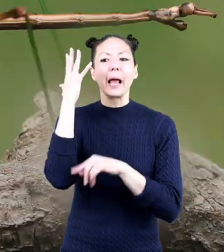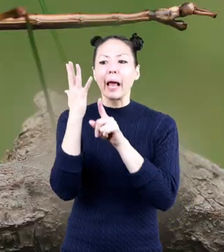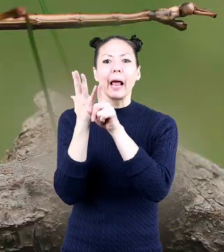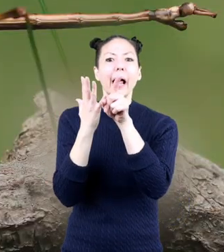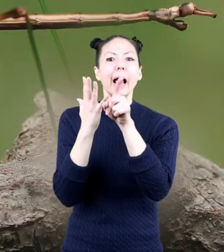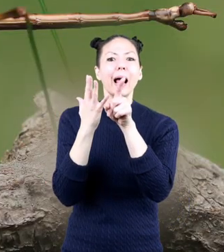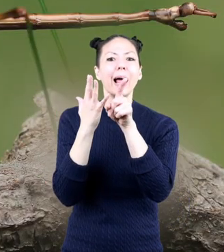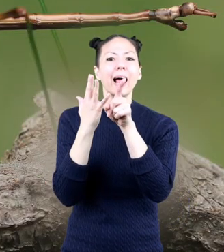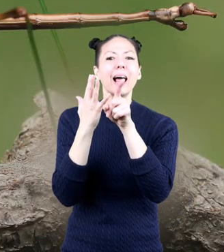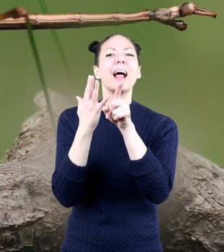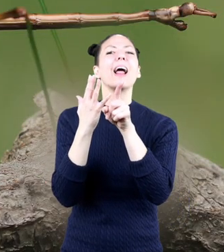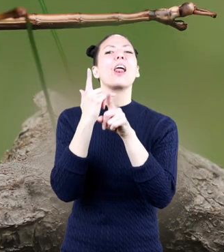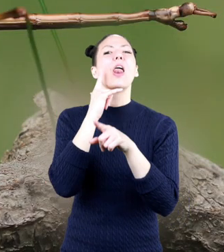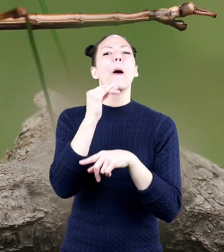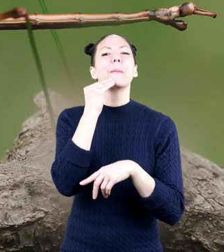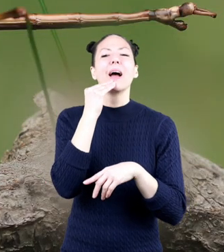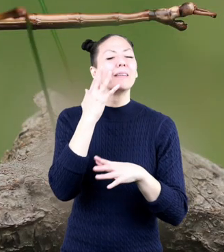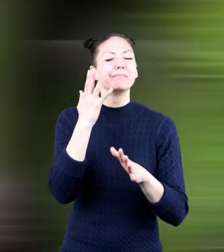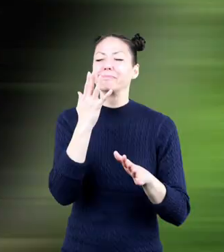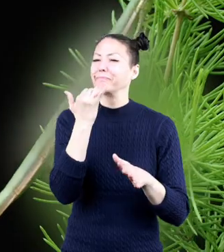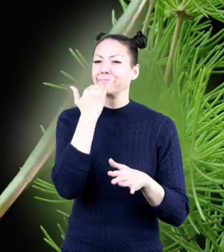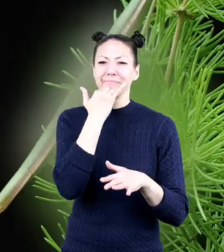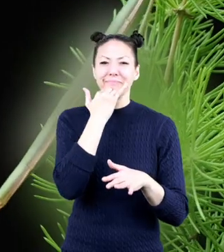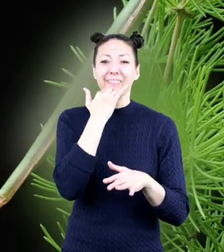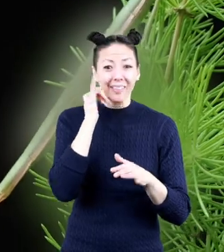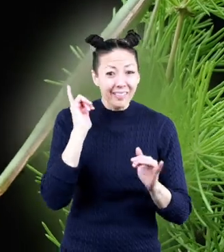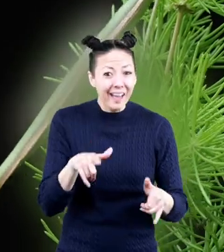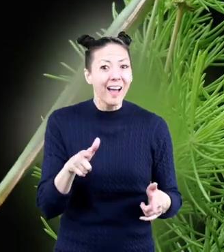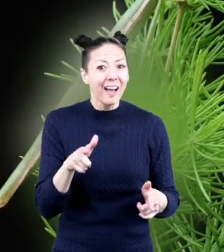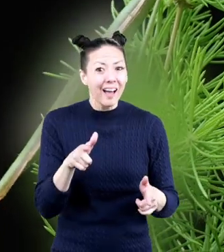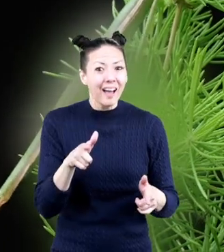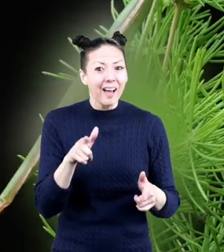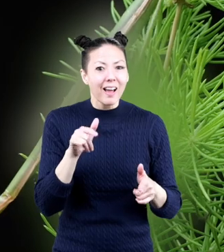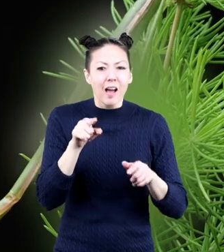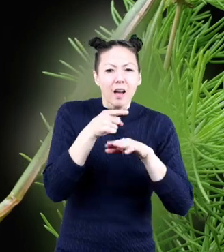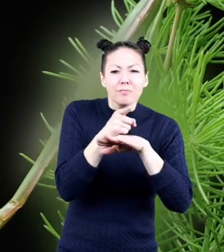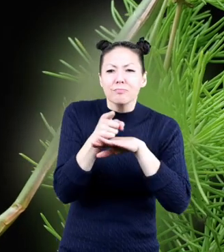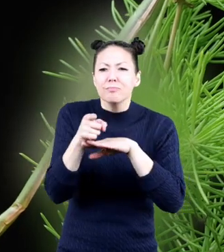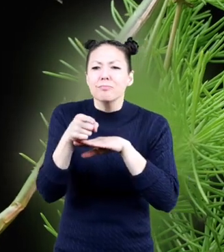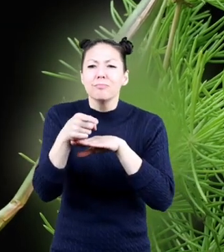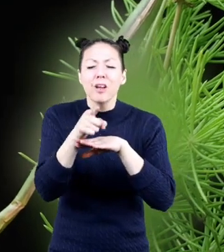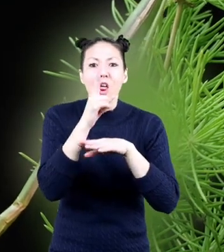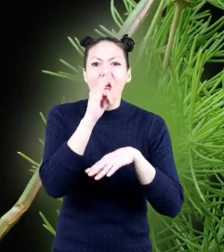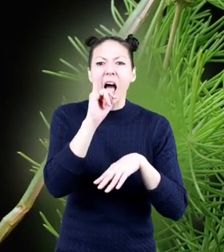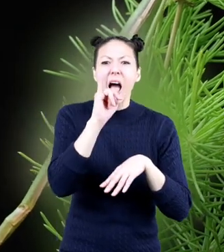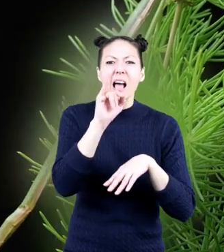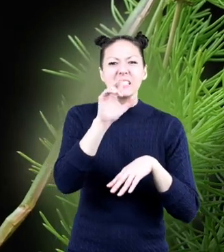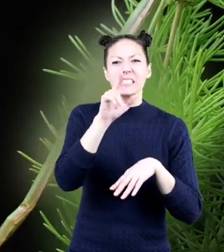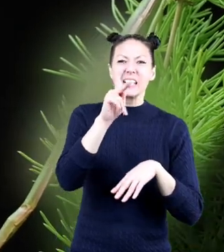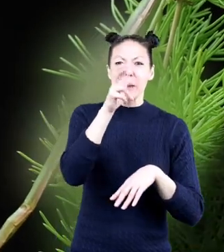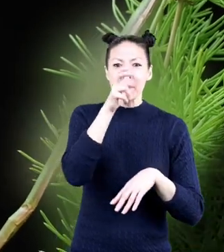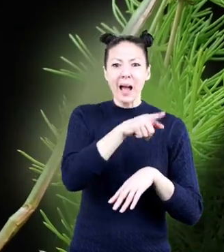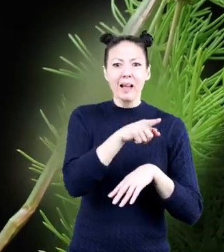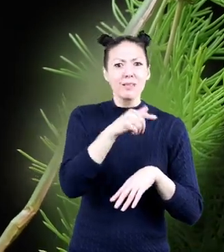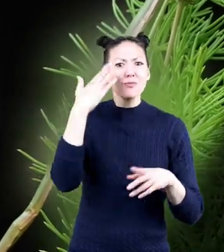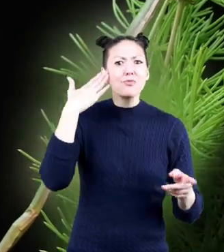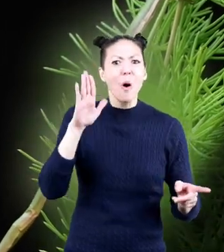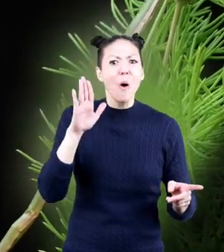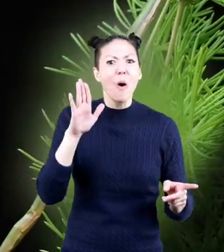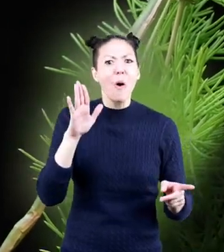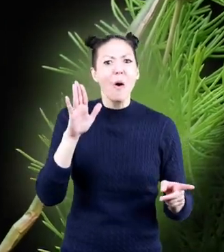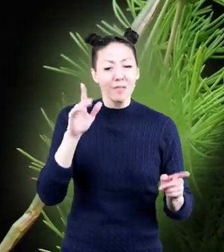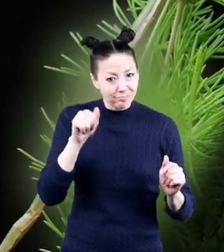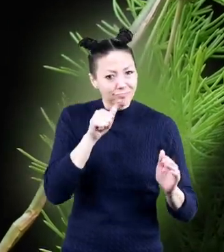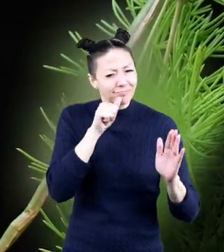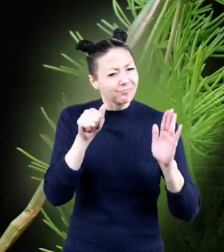a part of a tree instead of its next meal. You may have even strolled past a walking stick bug and didn't know it